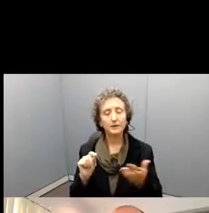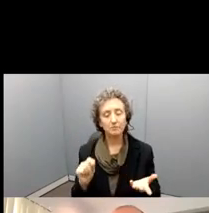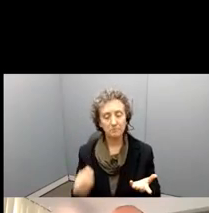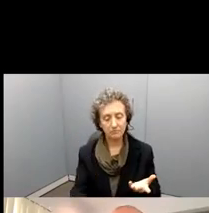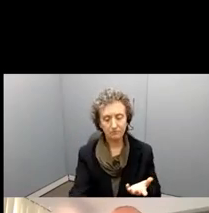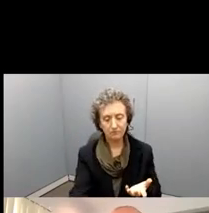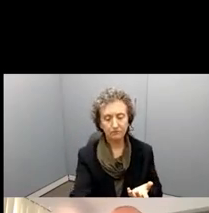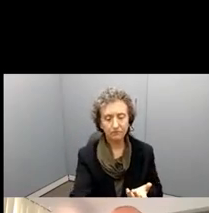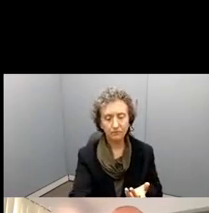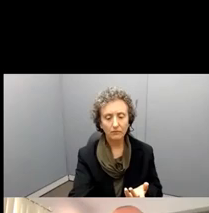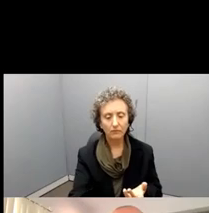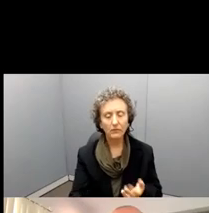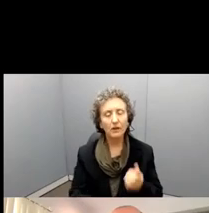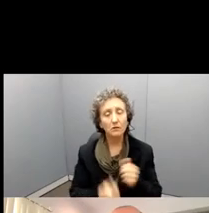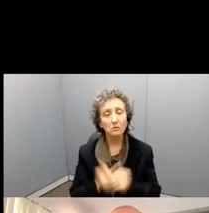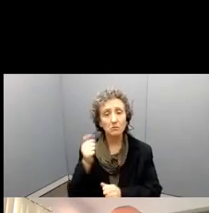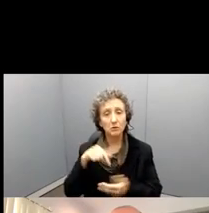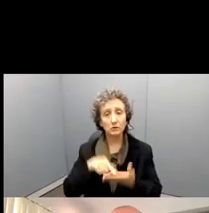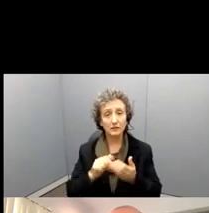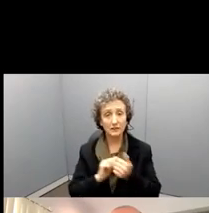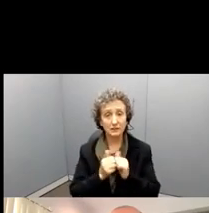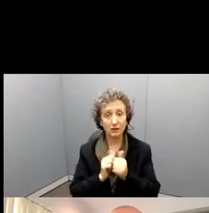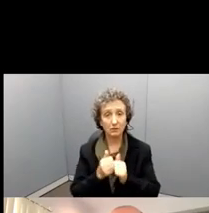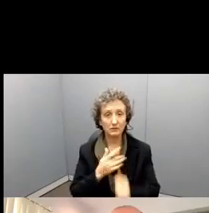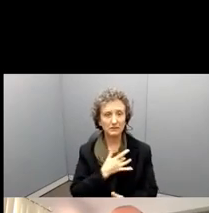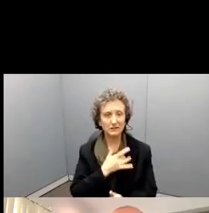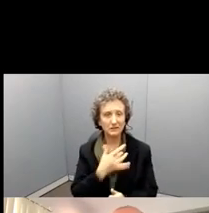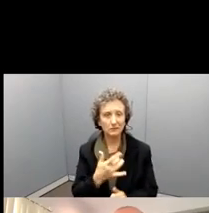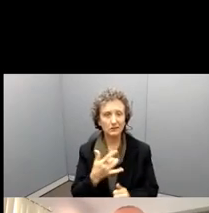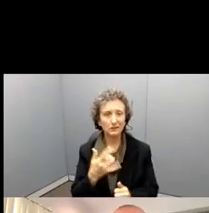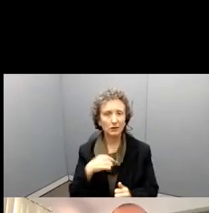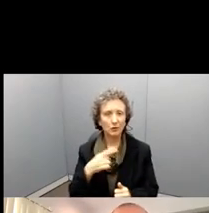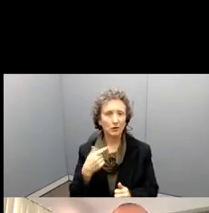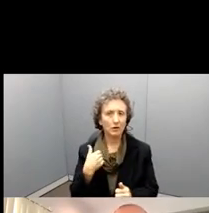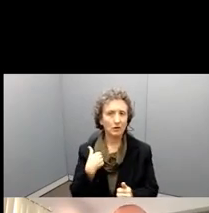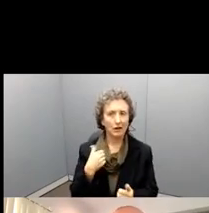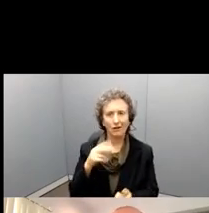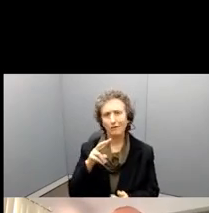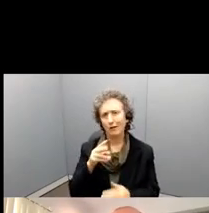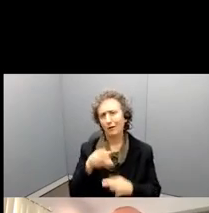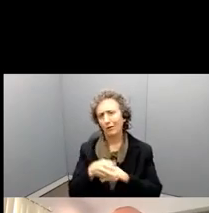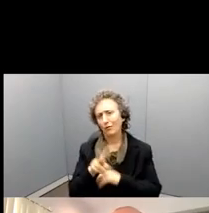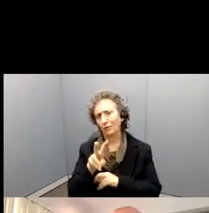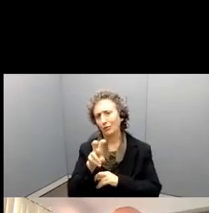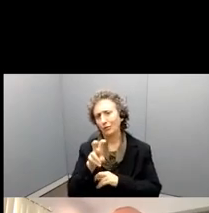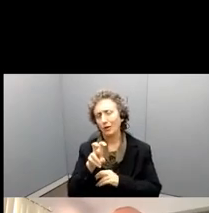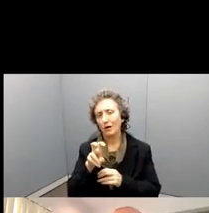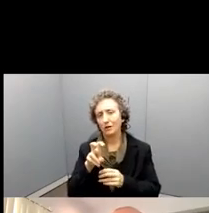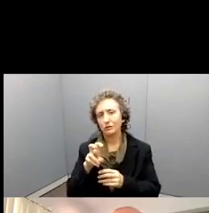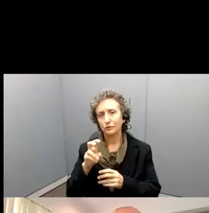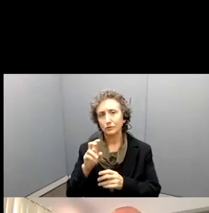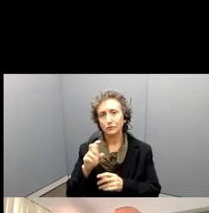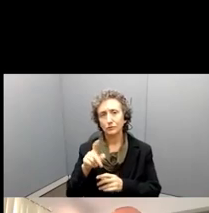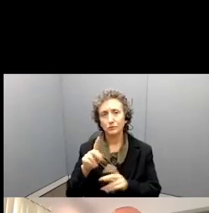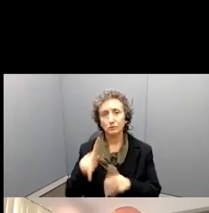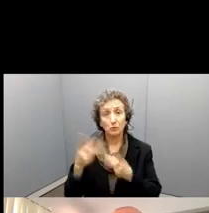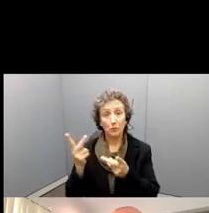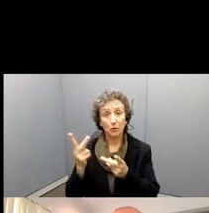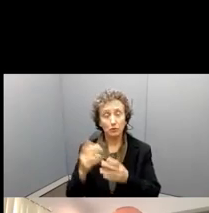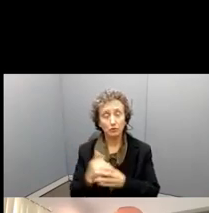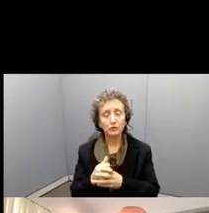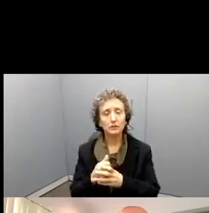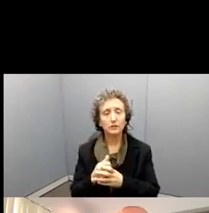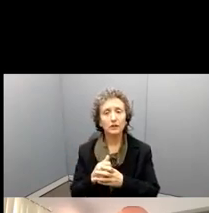most these competitions, uh, there'll be a couple of hundred, at least proposals that will, um, will come in.